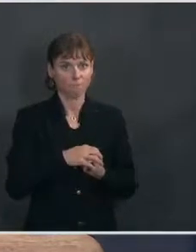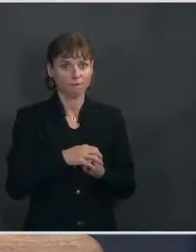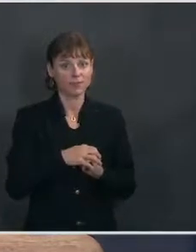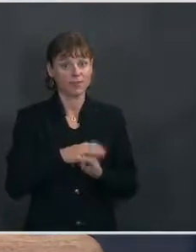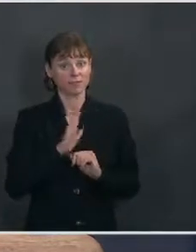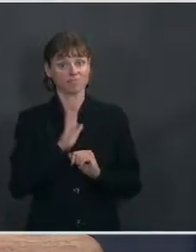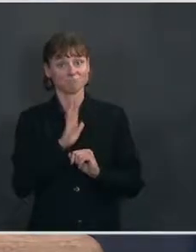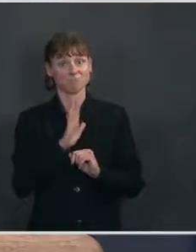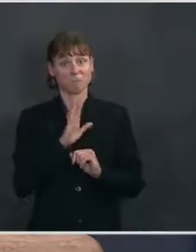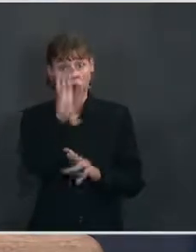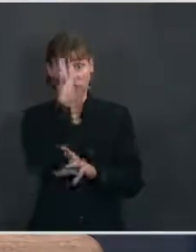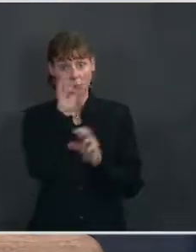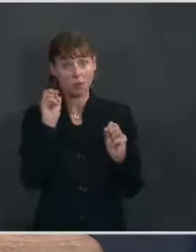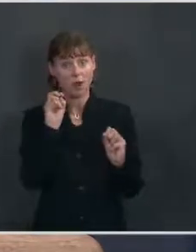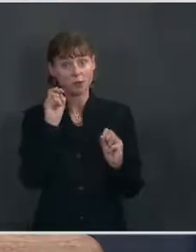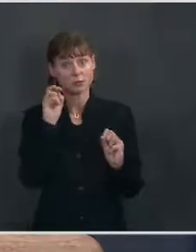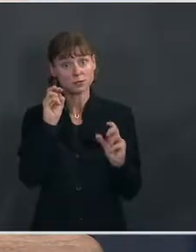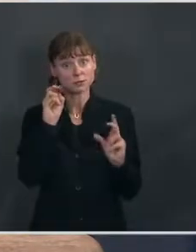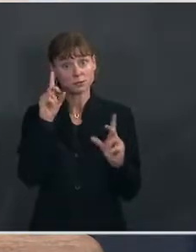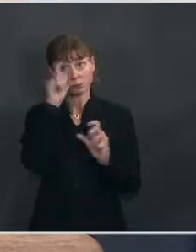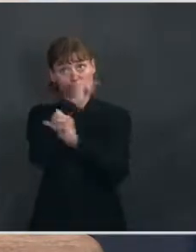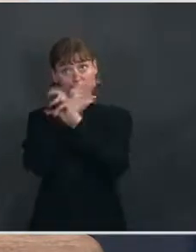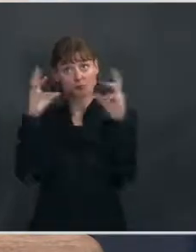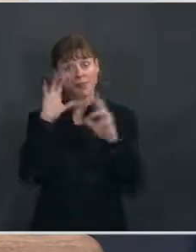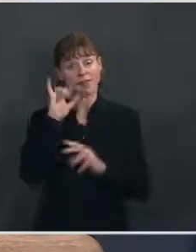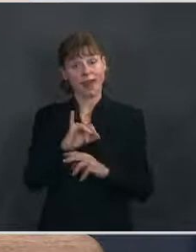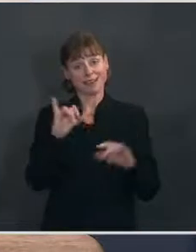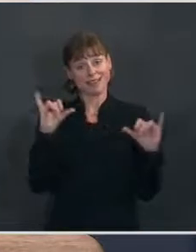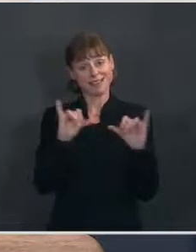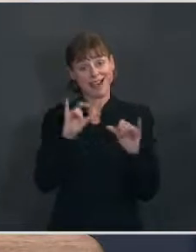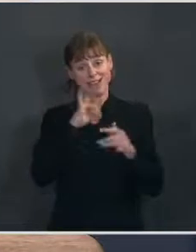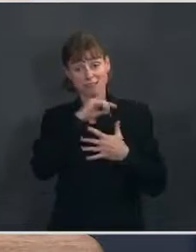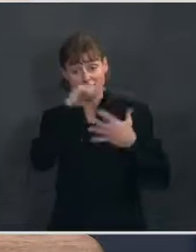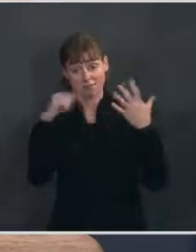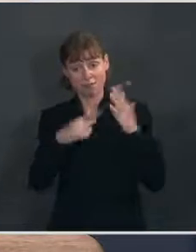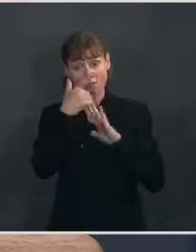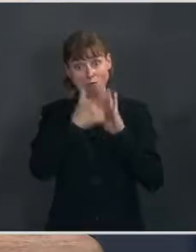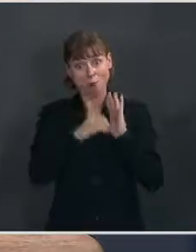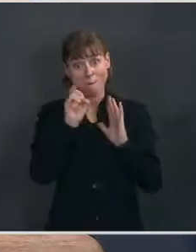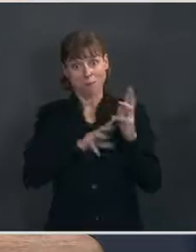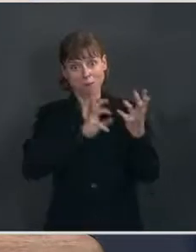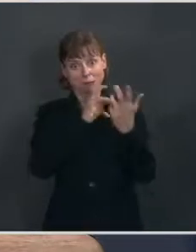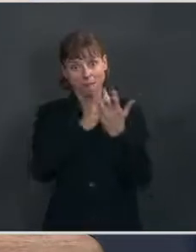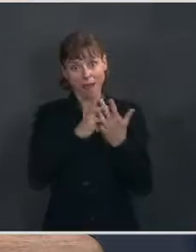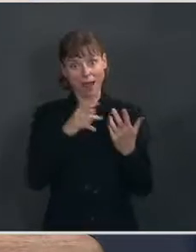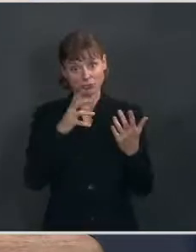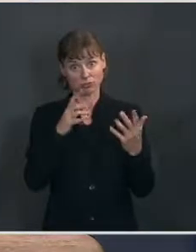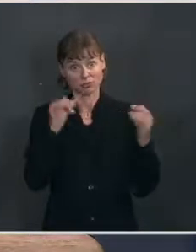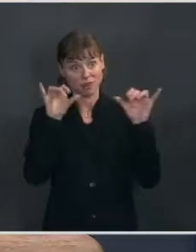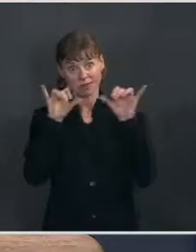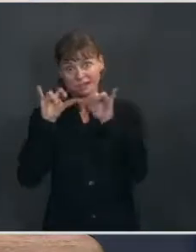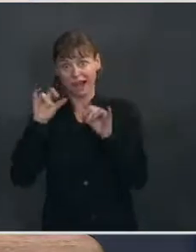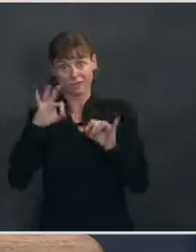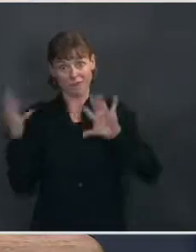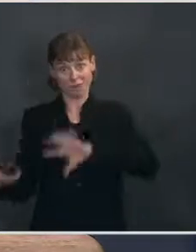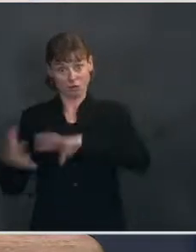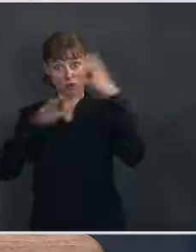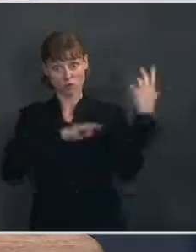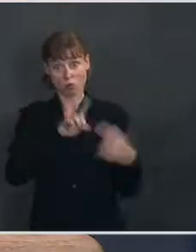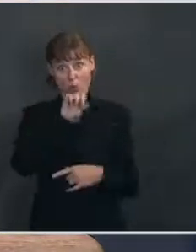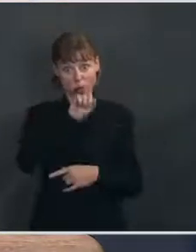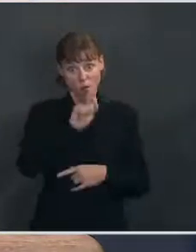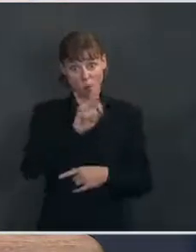is that the size of the package needs to be commensurate with the crises we're facing. That's why he proposed $1.9 trillion. There's obviously a big gap